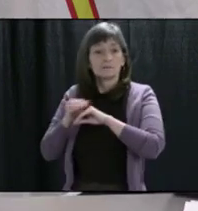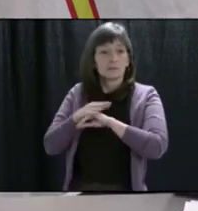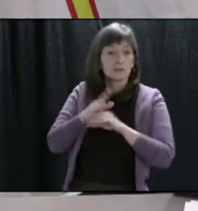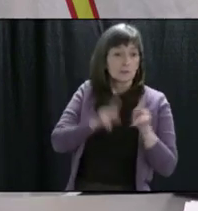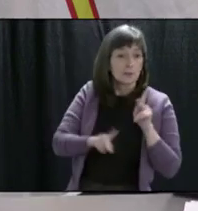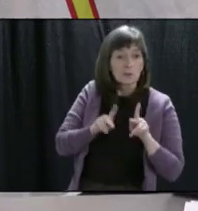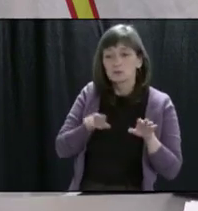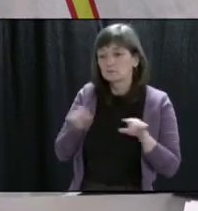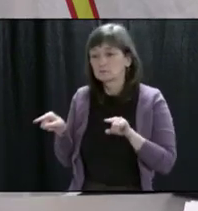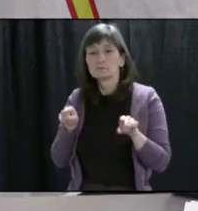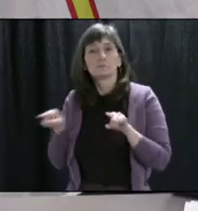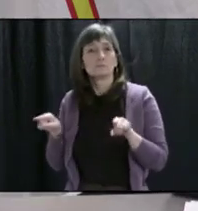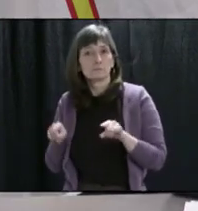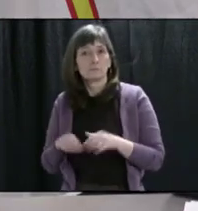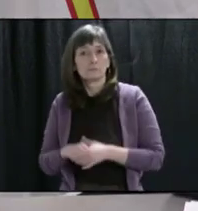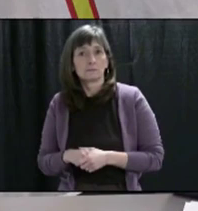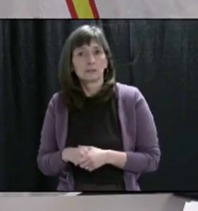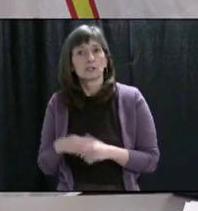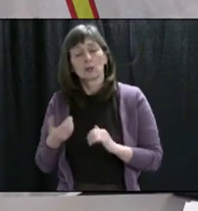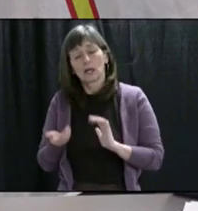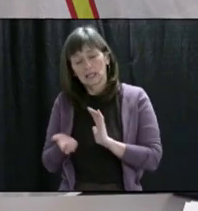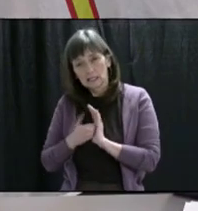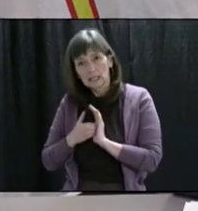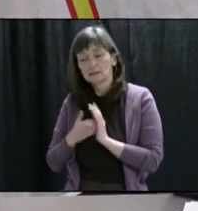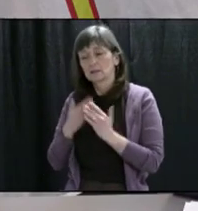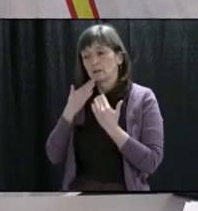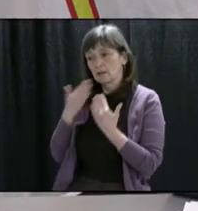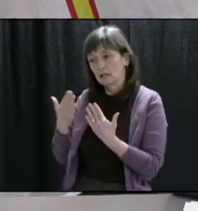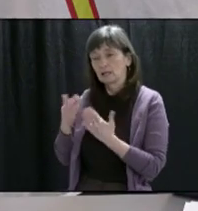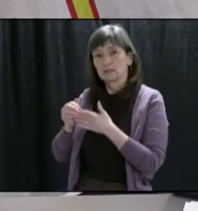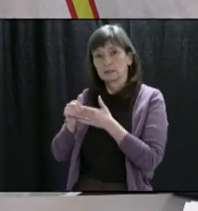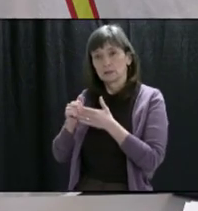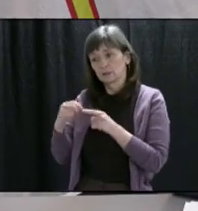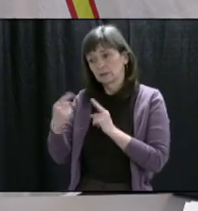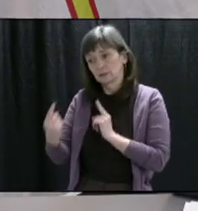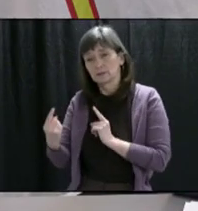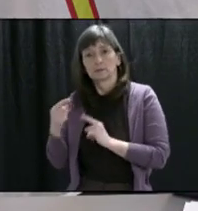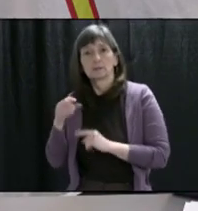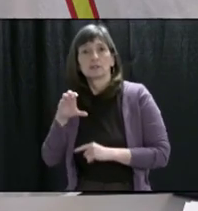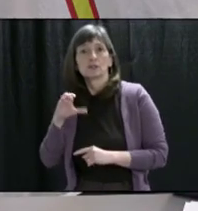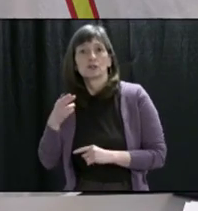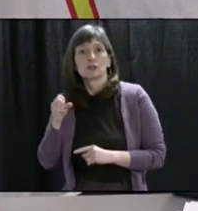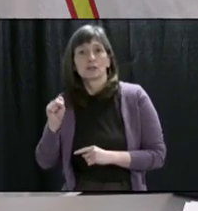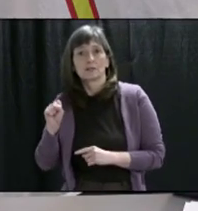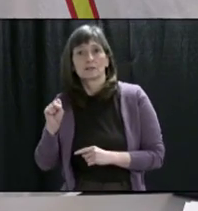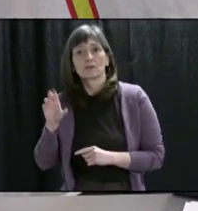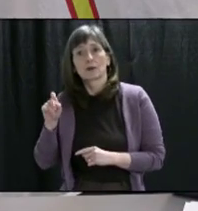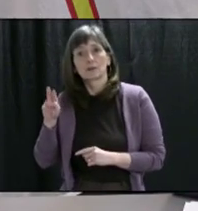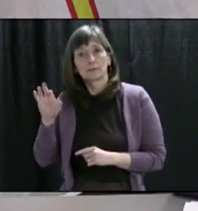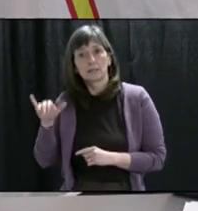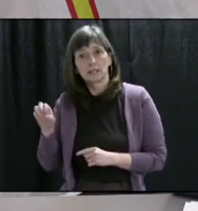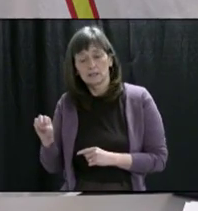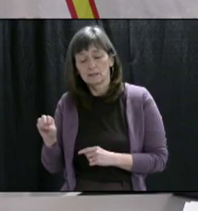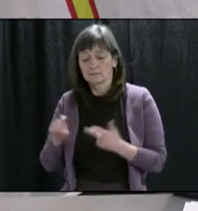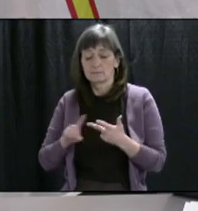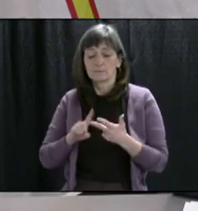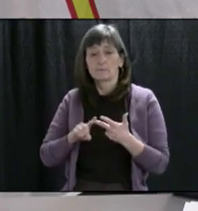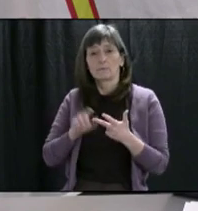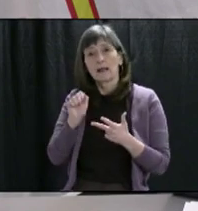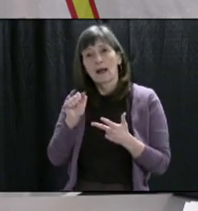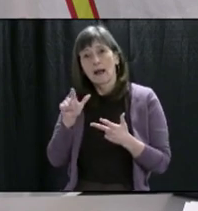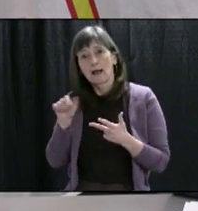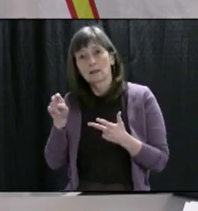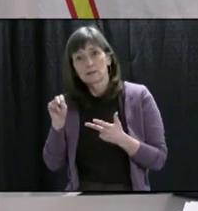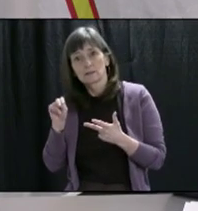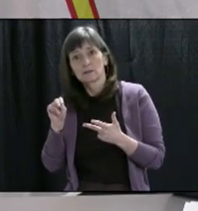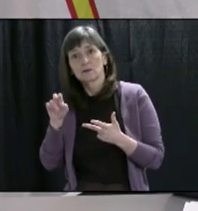So once again, want to recognize and thank the leader of the opposition, Mr. Chess Crosby, and the leader of the third party, Ms. Allison Coffin,